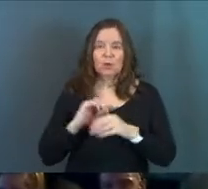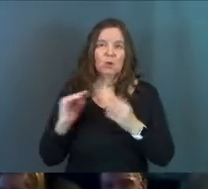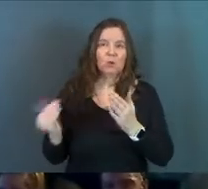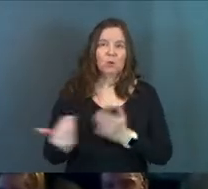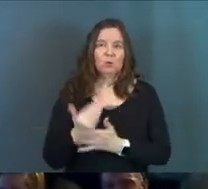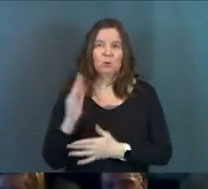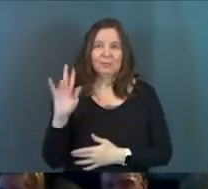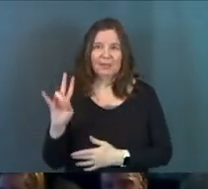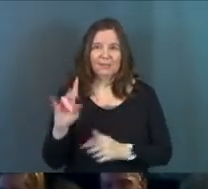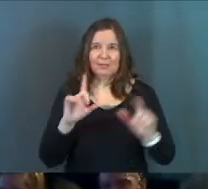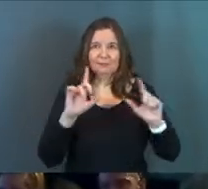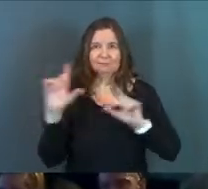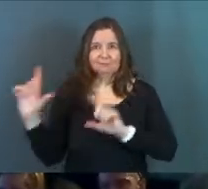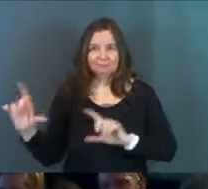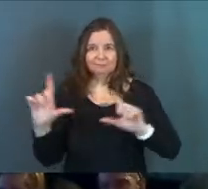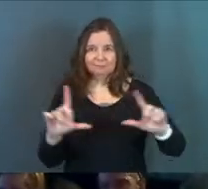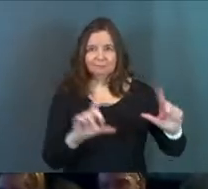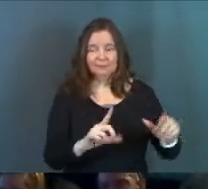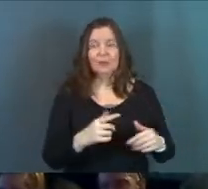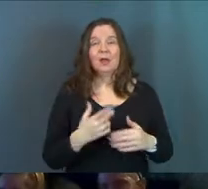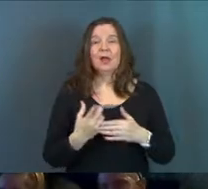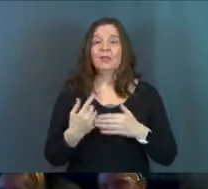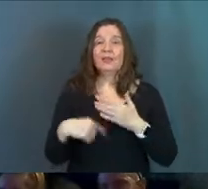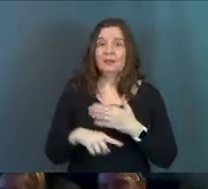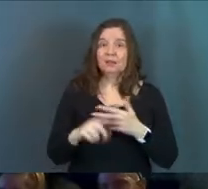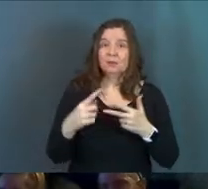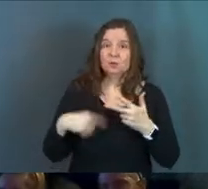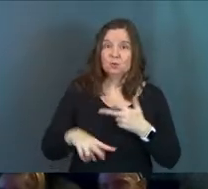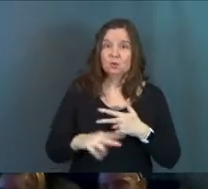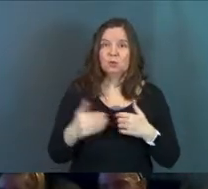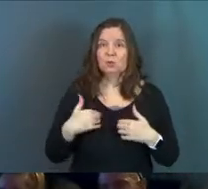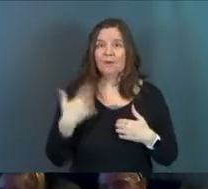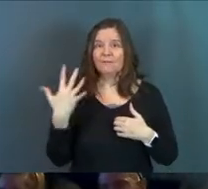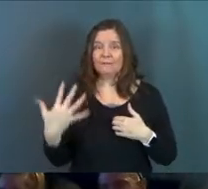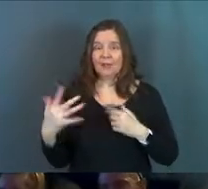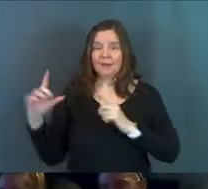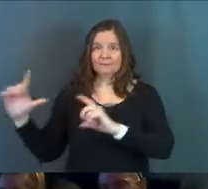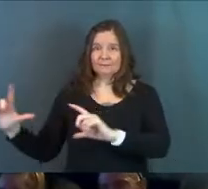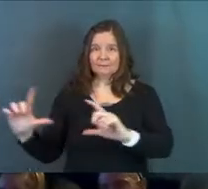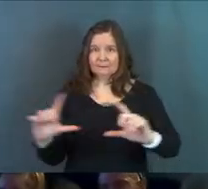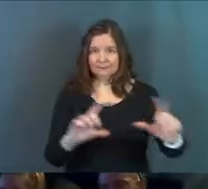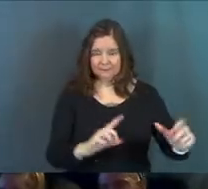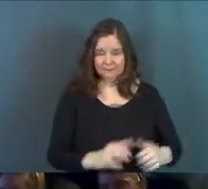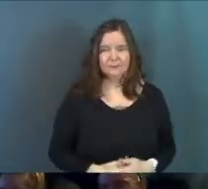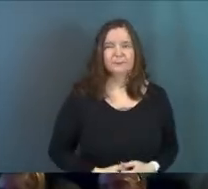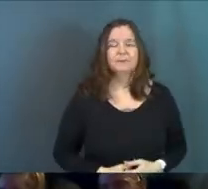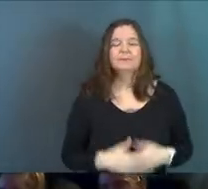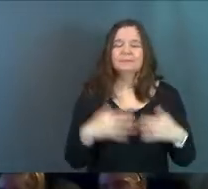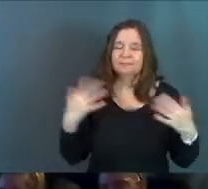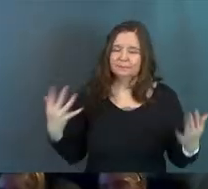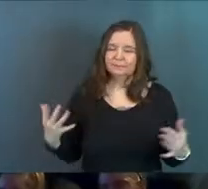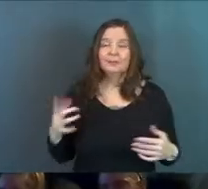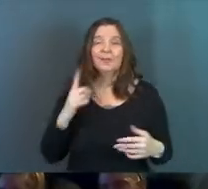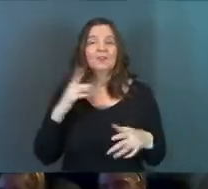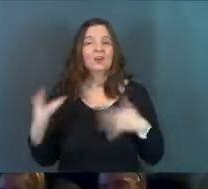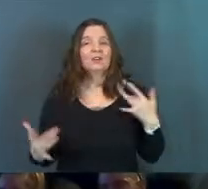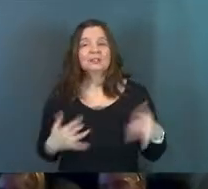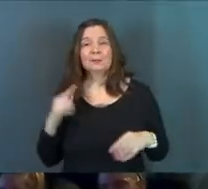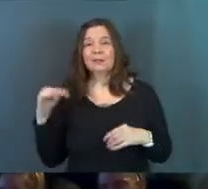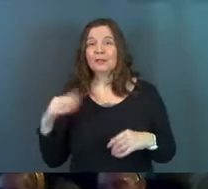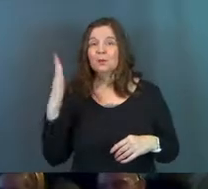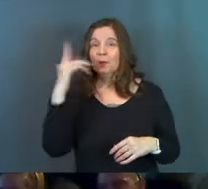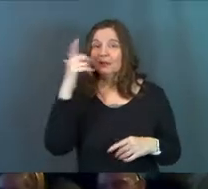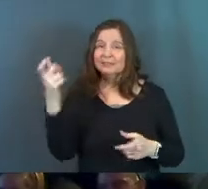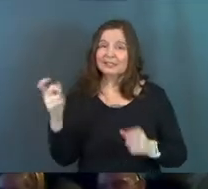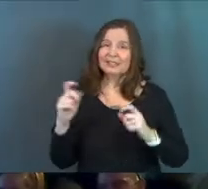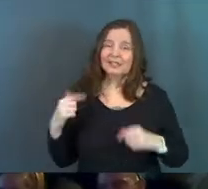a brand new seven. And the week after that on Easter Sunday you'll have a new set of five that are all about the resurrection and what Jesus has done. So very excited about this